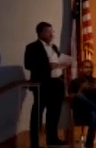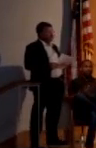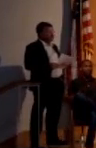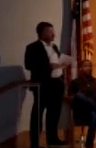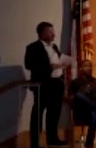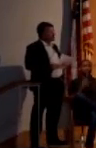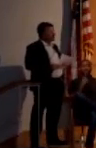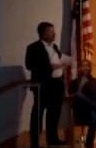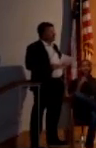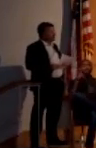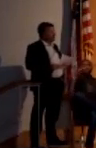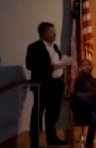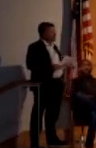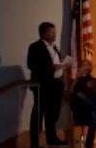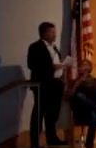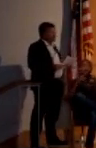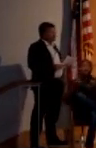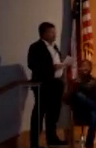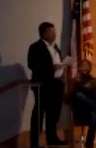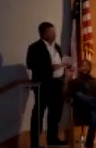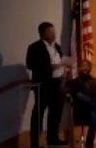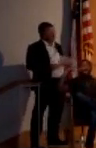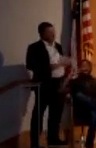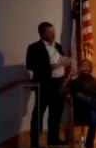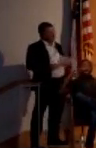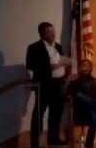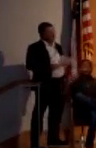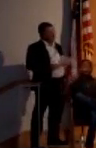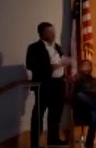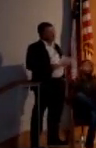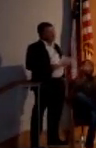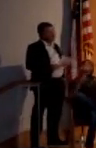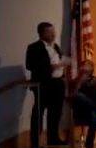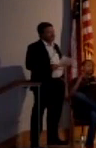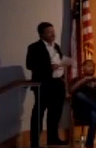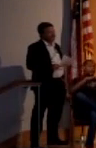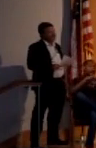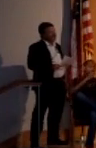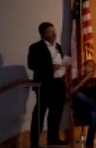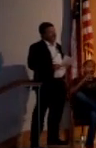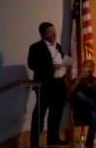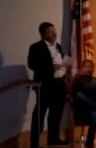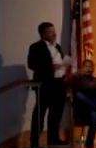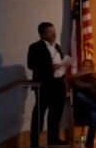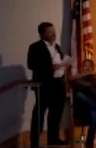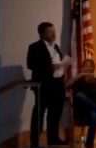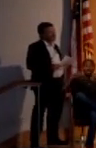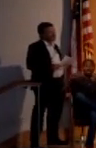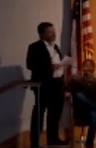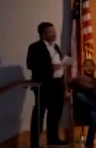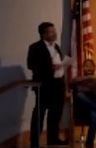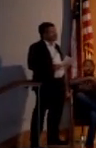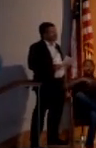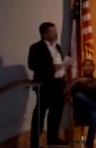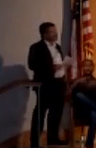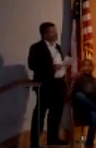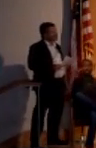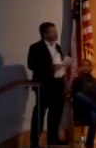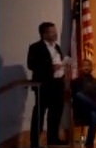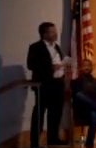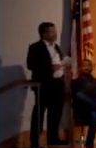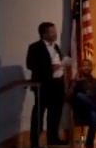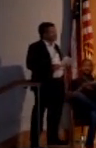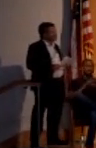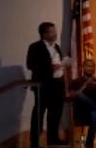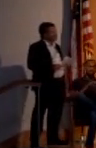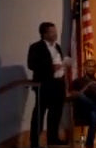Yeah. That's why I said with the planets and the sunspots, you know, maybe the planets orbiting the sun, at least maybe there could be some connection there, but the moon and, and, you know,